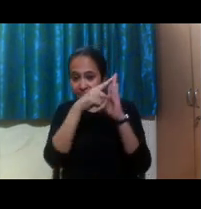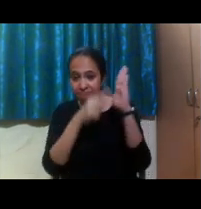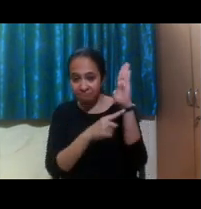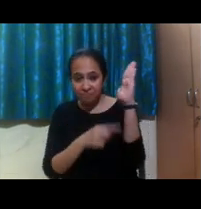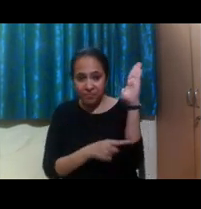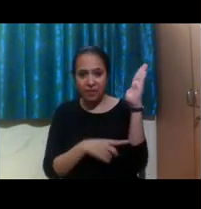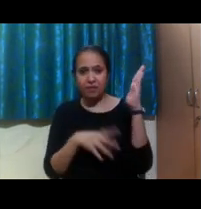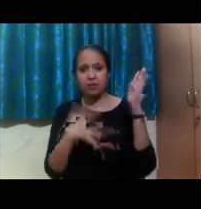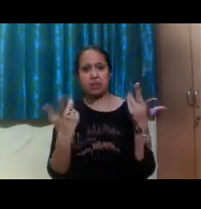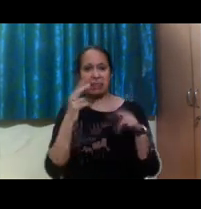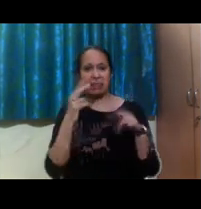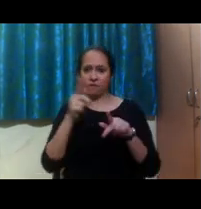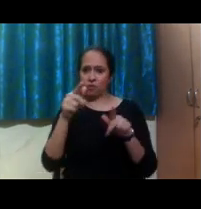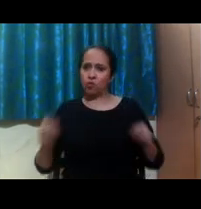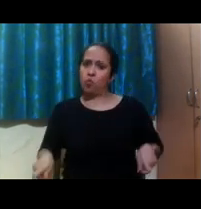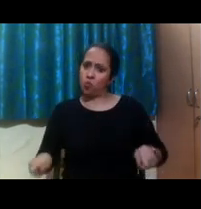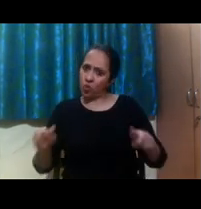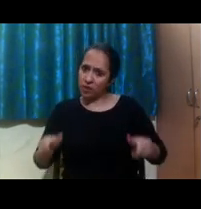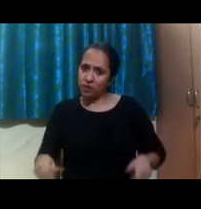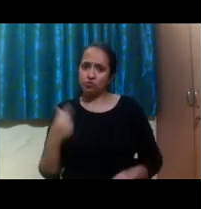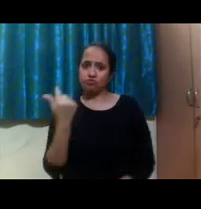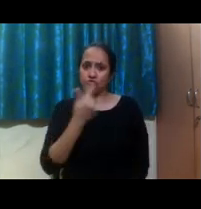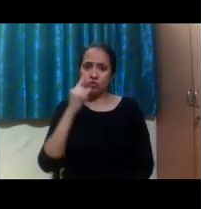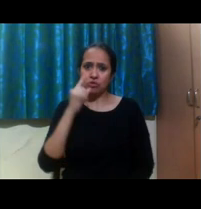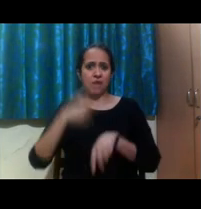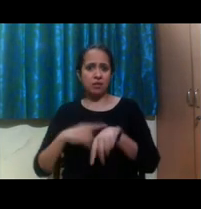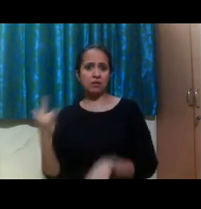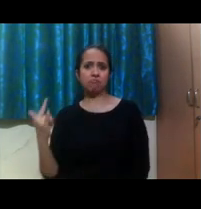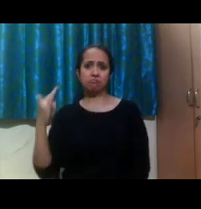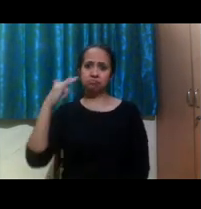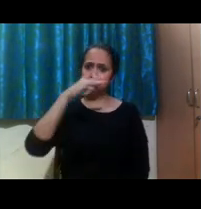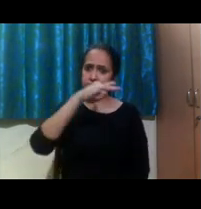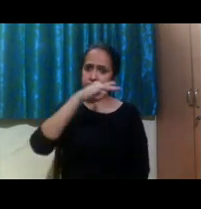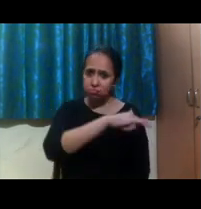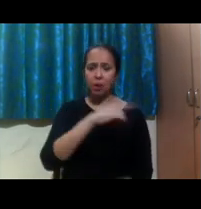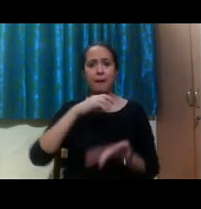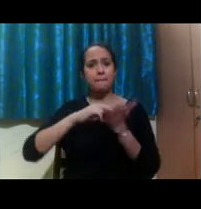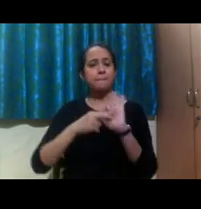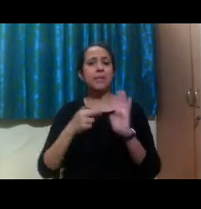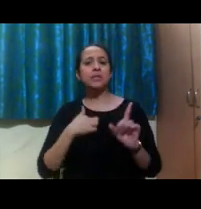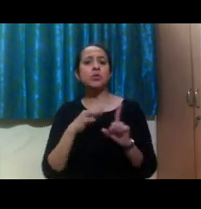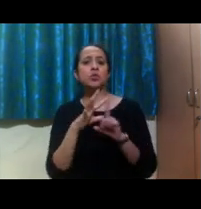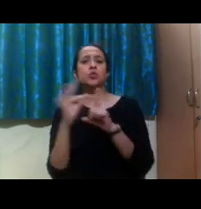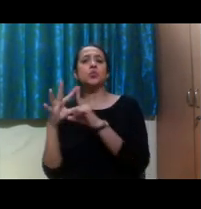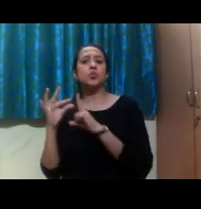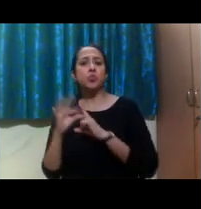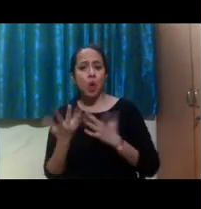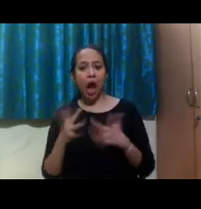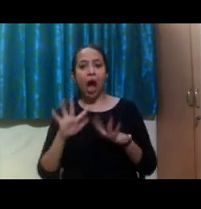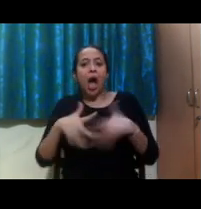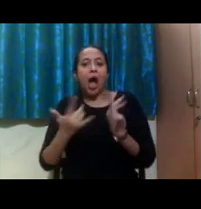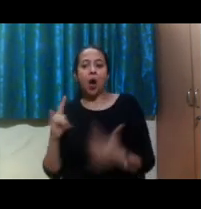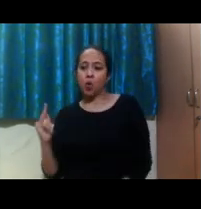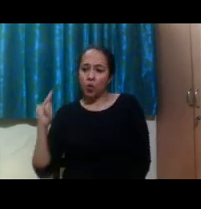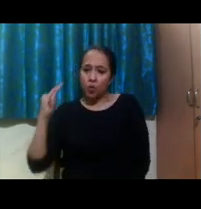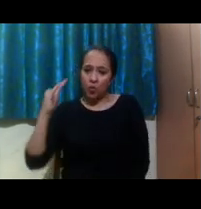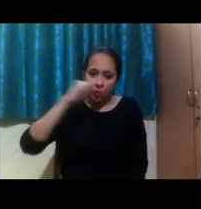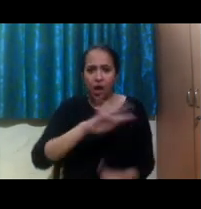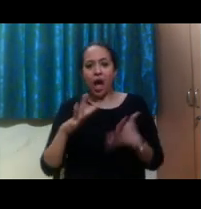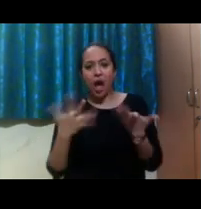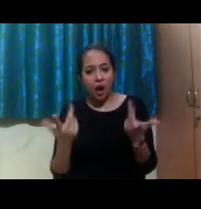and it might be your first time flying overseas, there are some tips for air travel for wheelchair users.